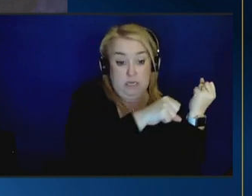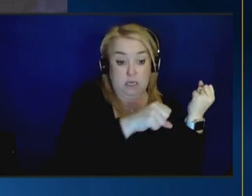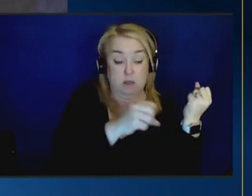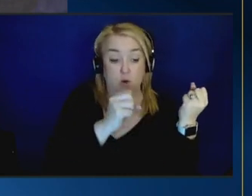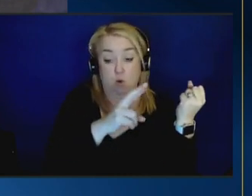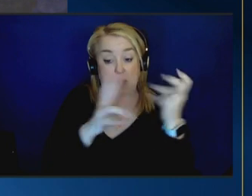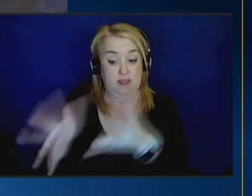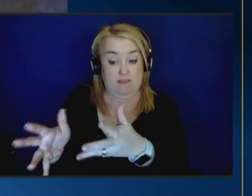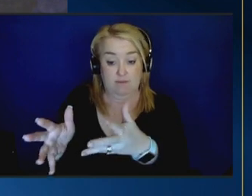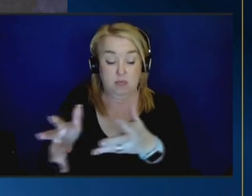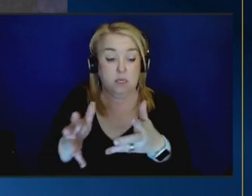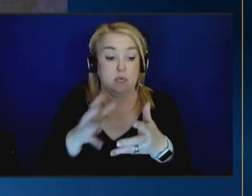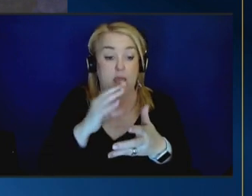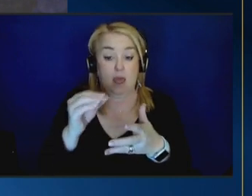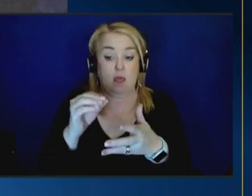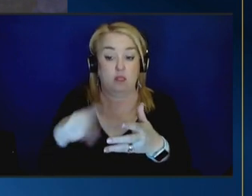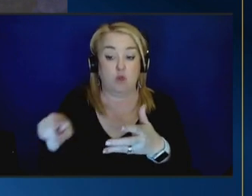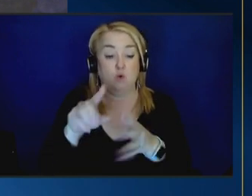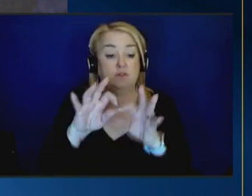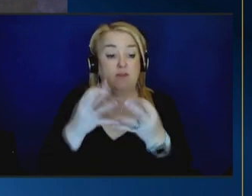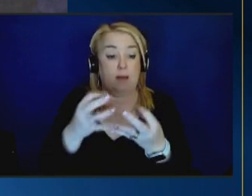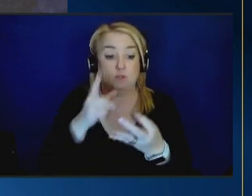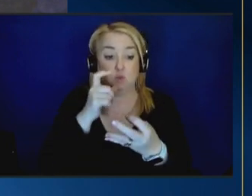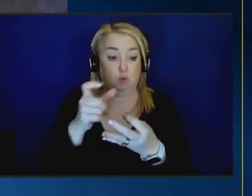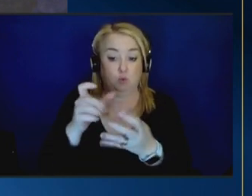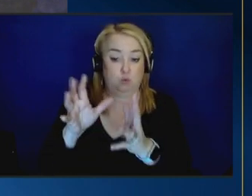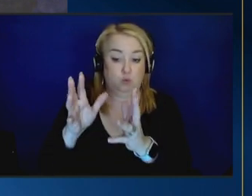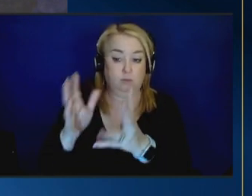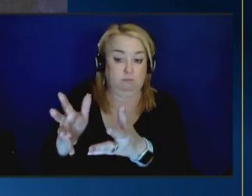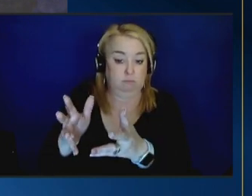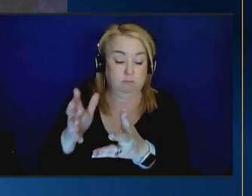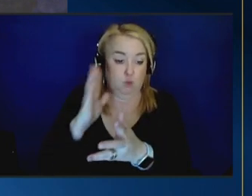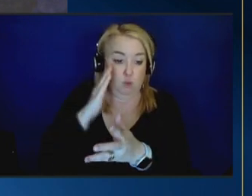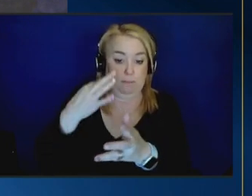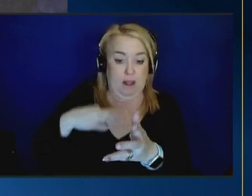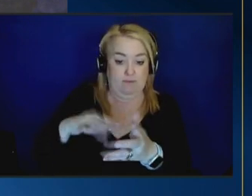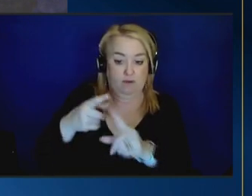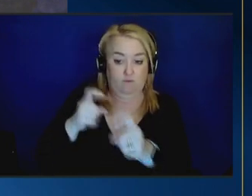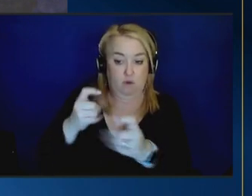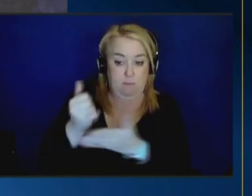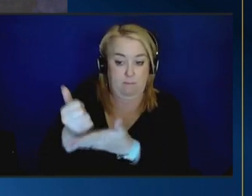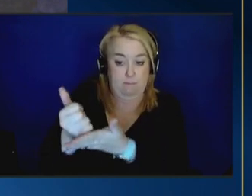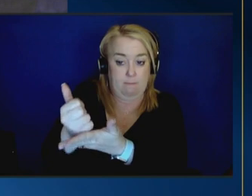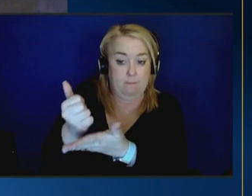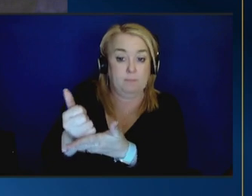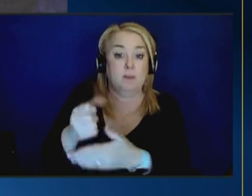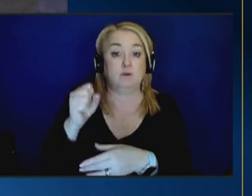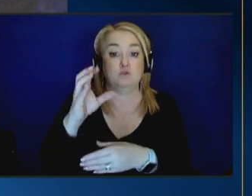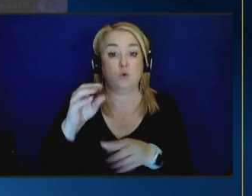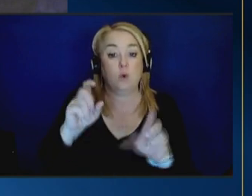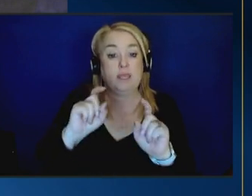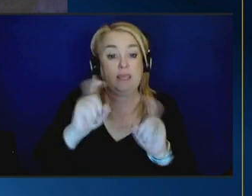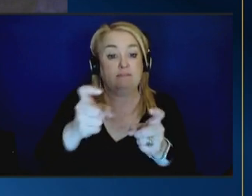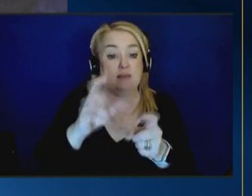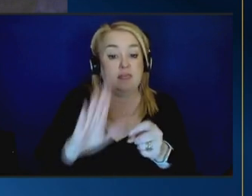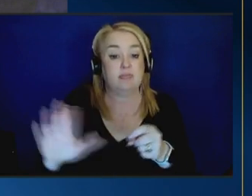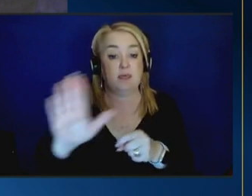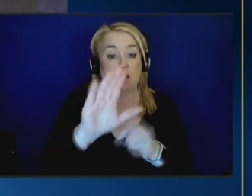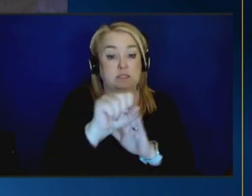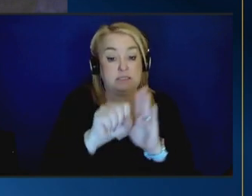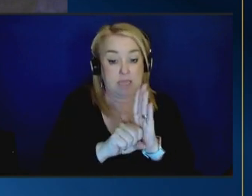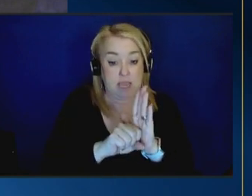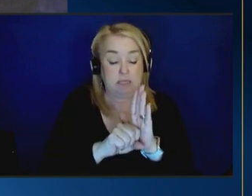and those families that would benefit from not entering the system at all so uh giving fed giving states the flexibility